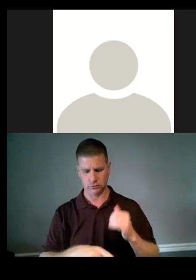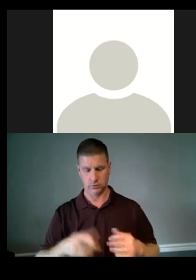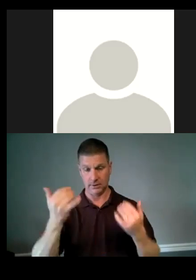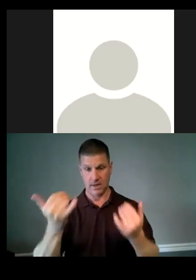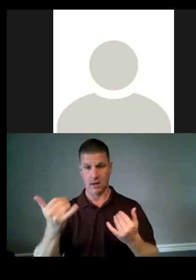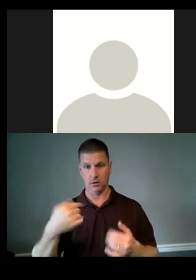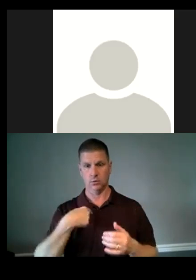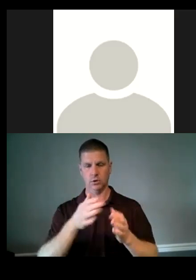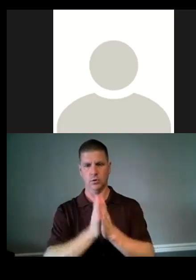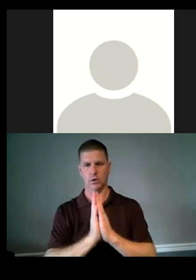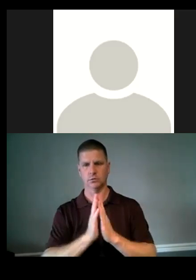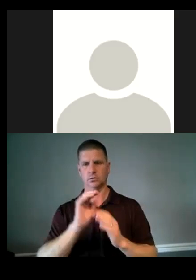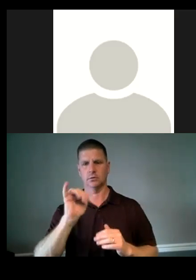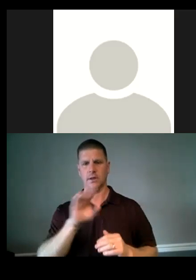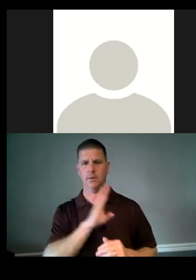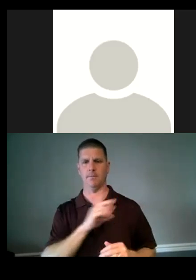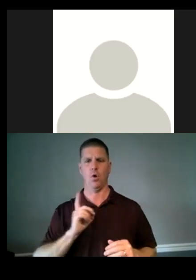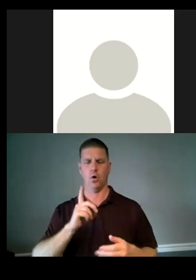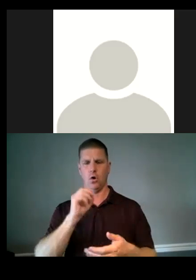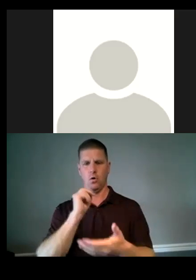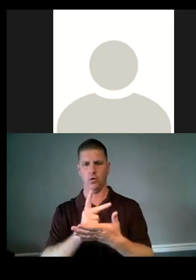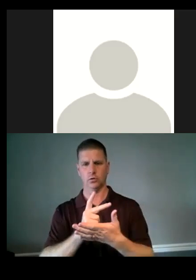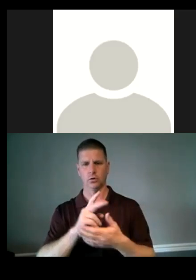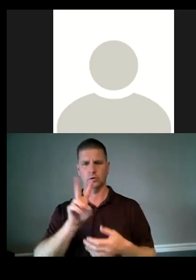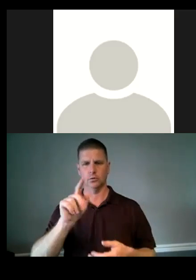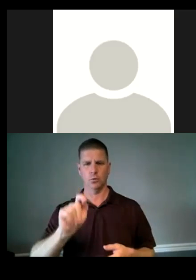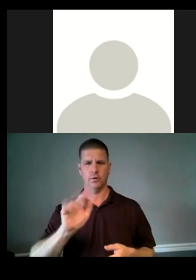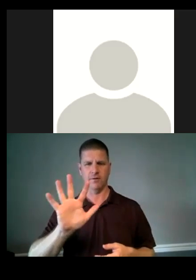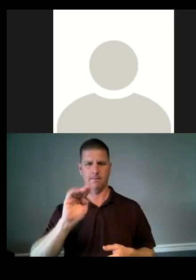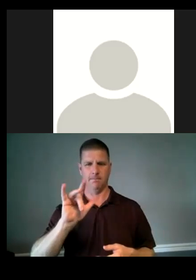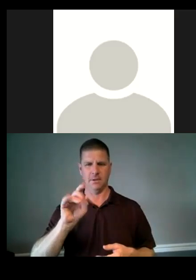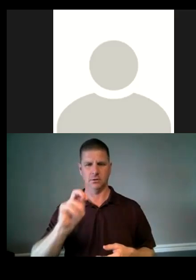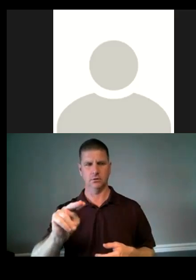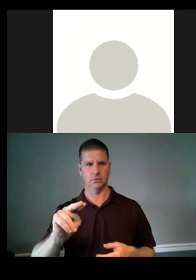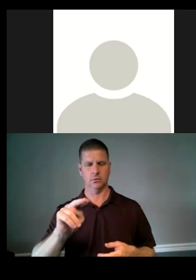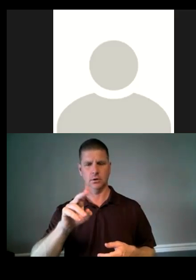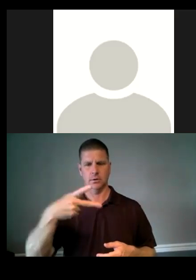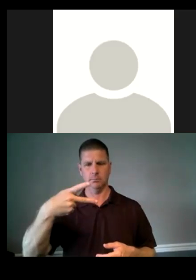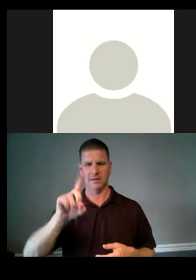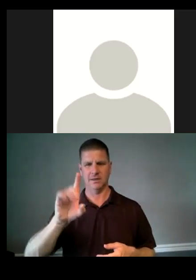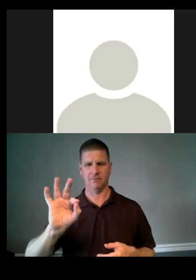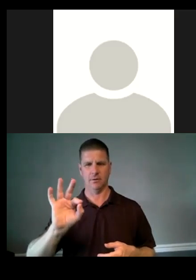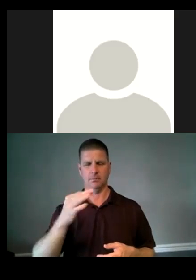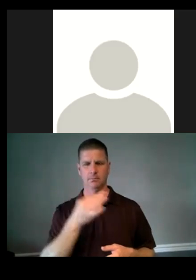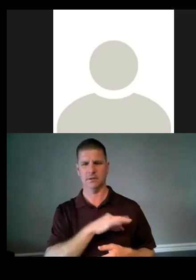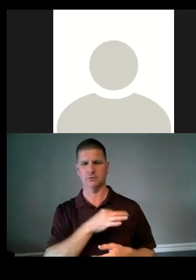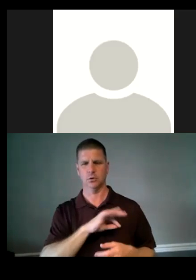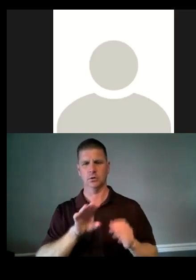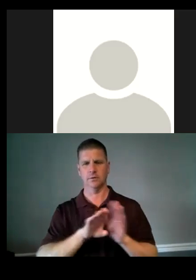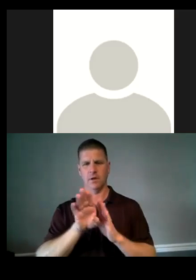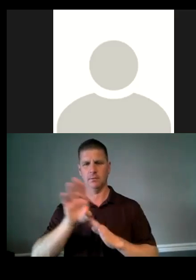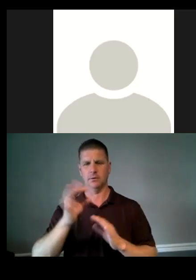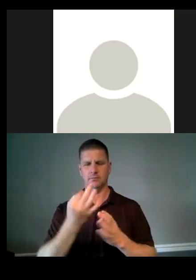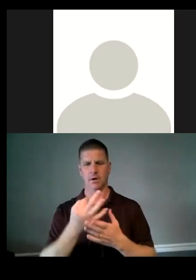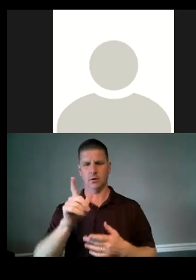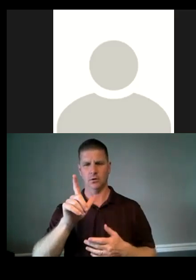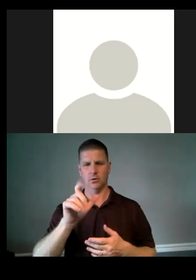we are requesting that the board authorize a $2.5 million PDF or Pittsburgh Development Fund loan for construction